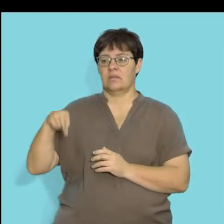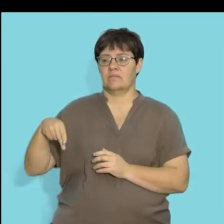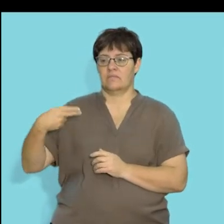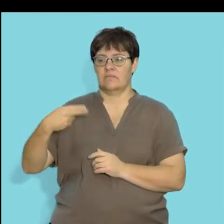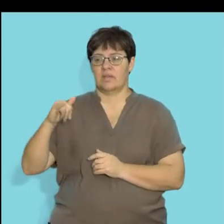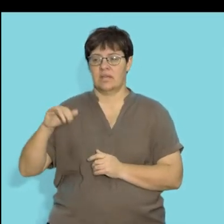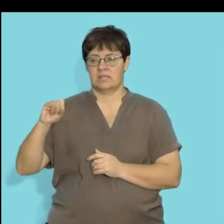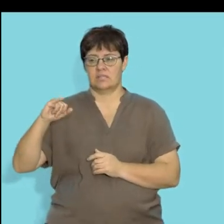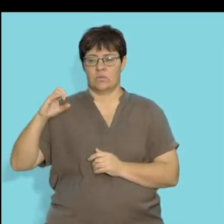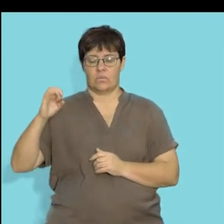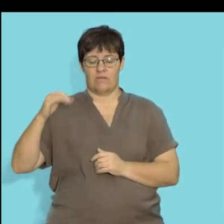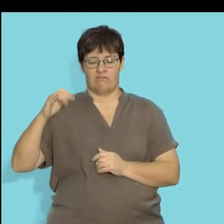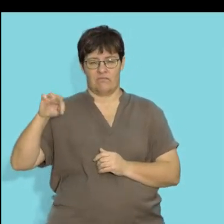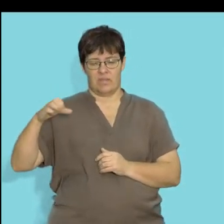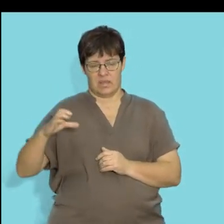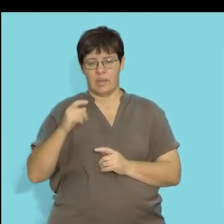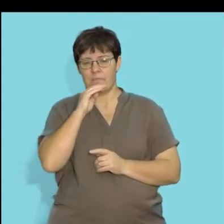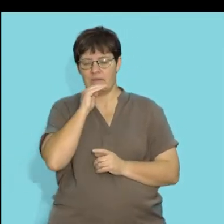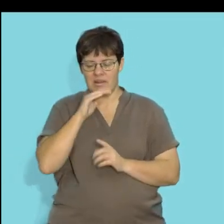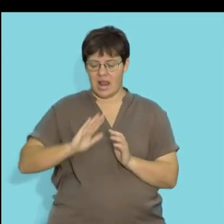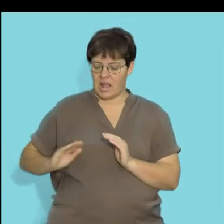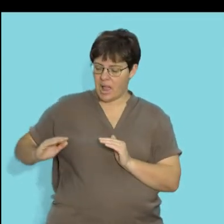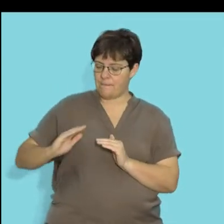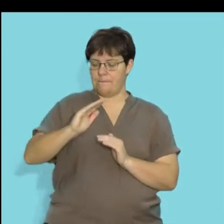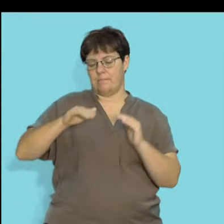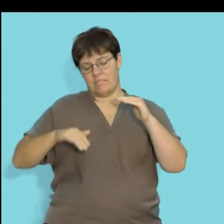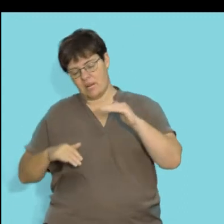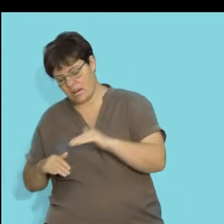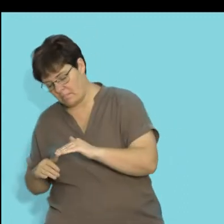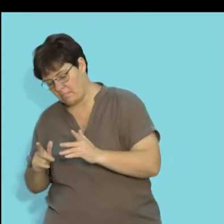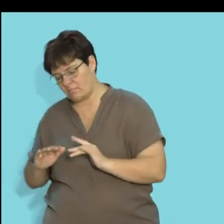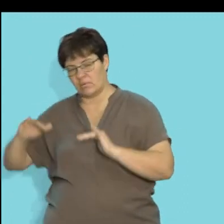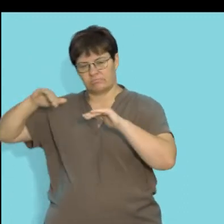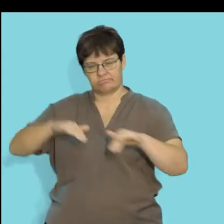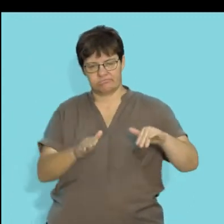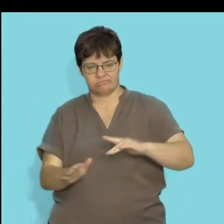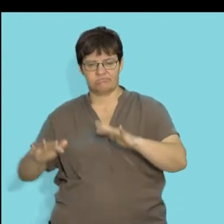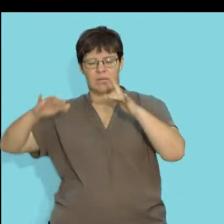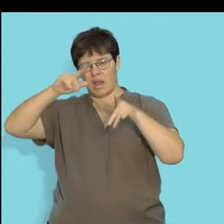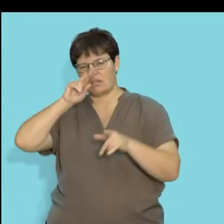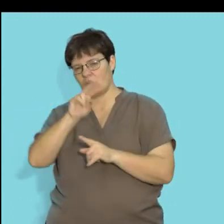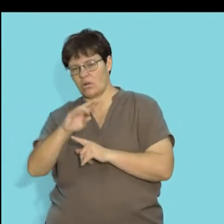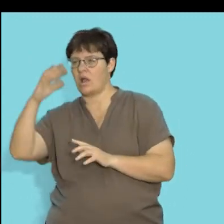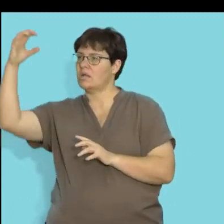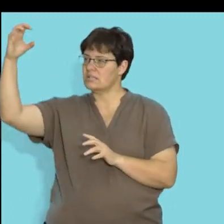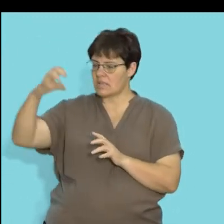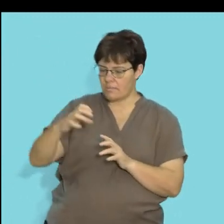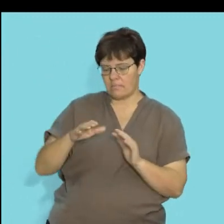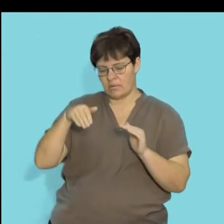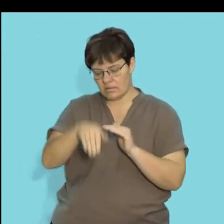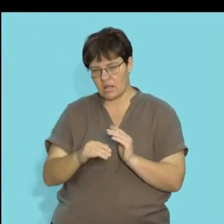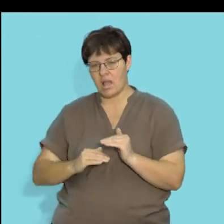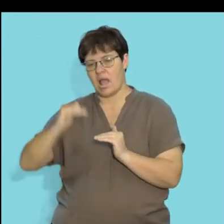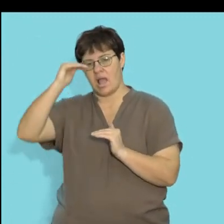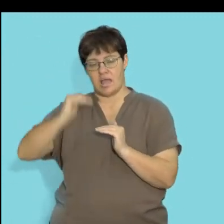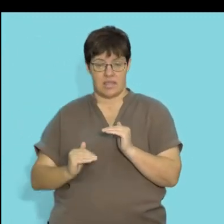the physiographic factors. And as I mentioned, this refers to the landscape or the lay of the land. And we would look at the aspect, the